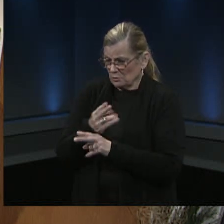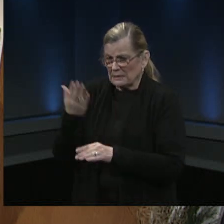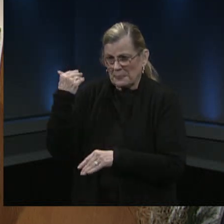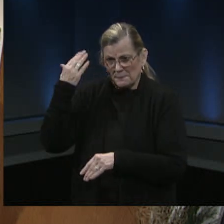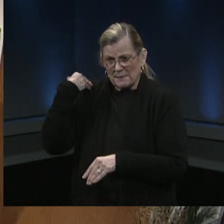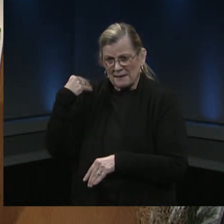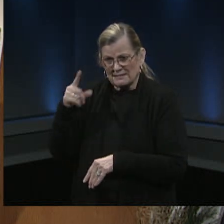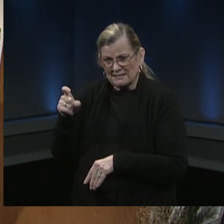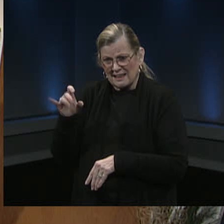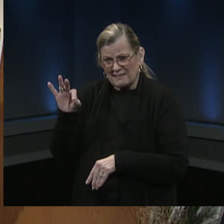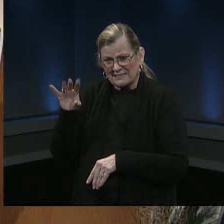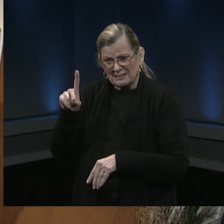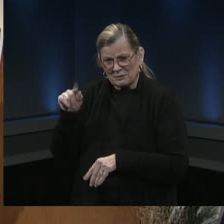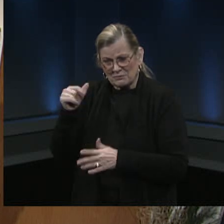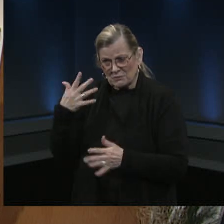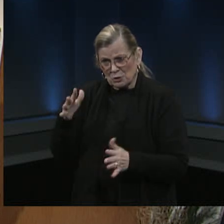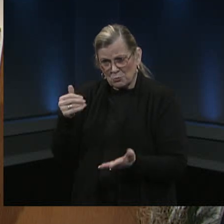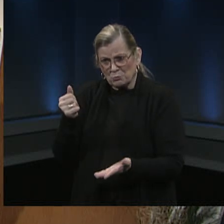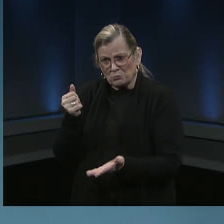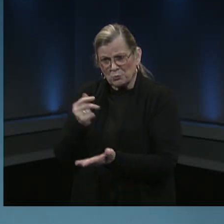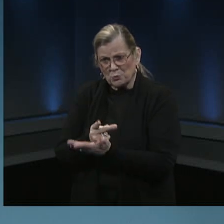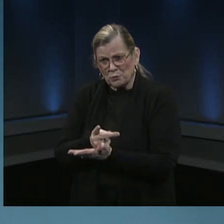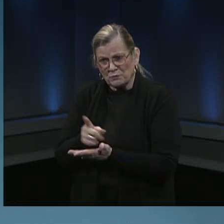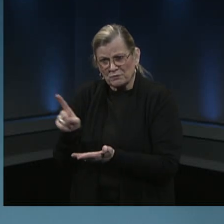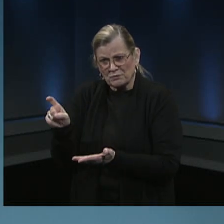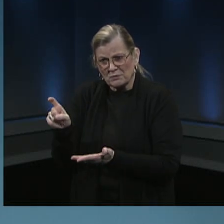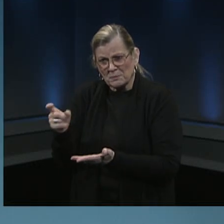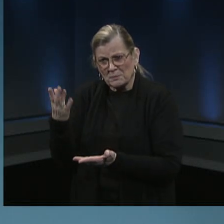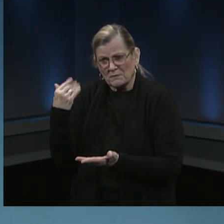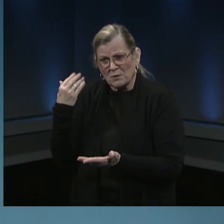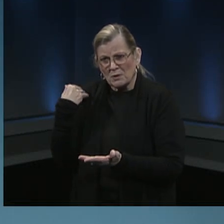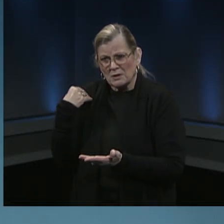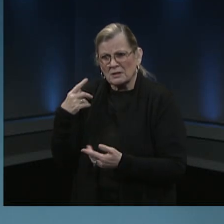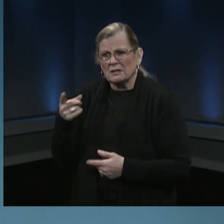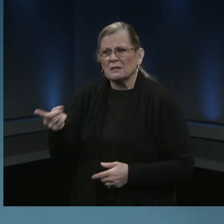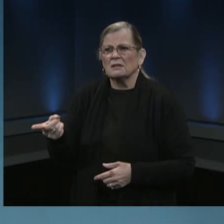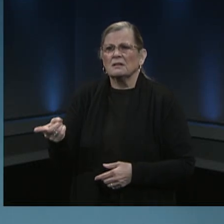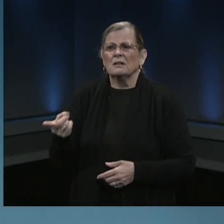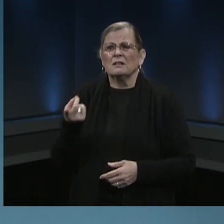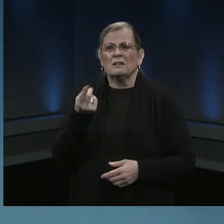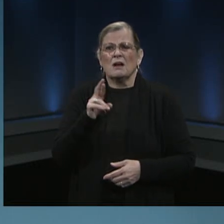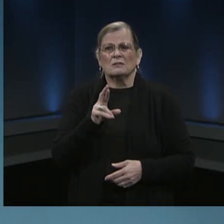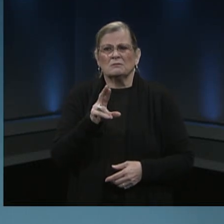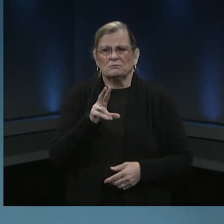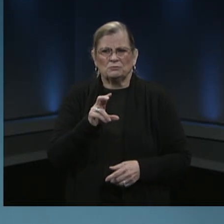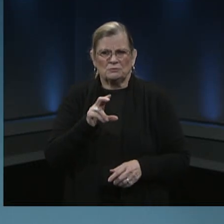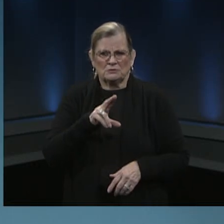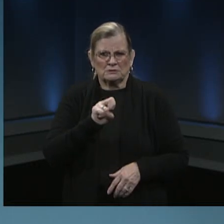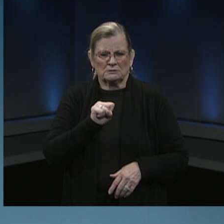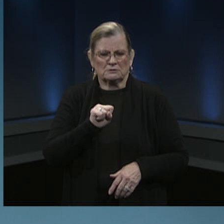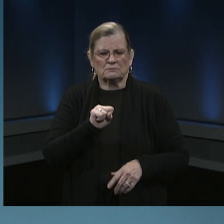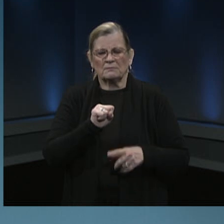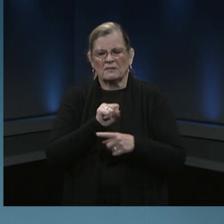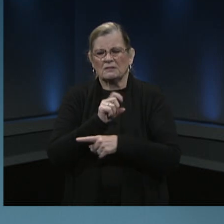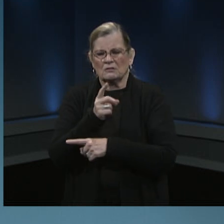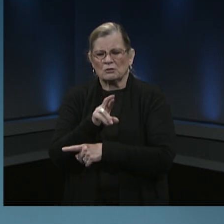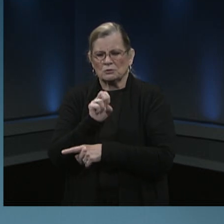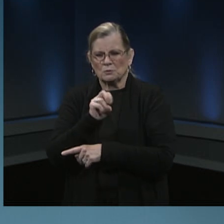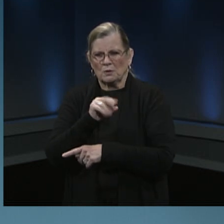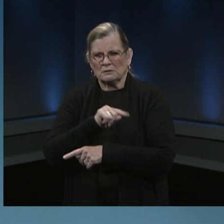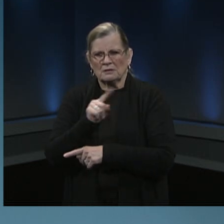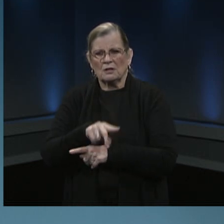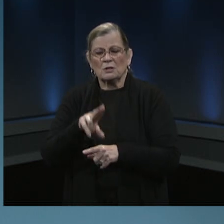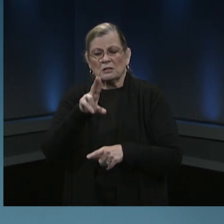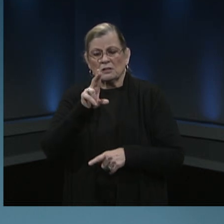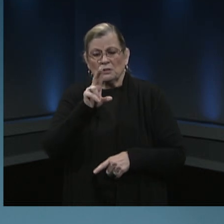in the united states there are no other approved mrna vaccines but they have been